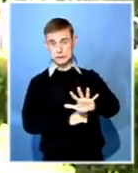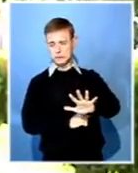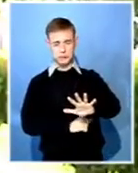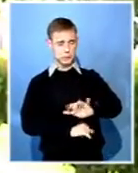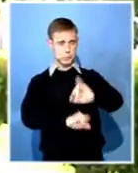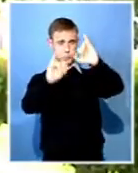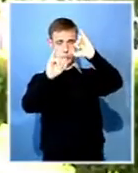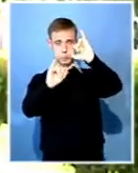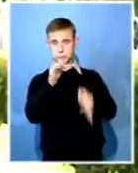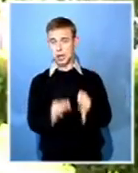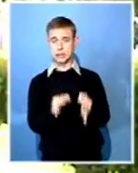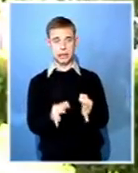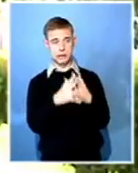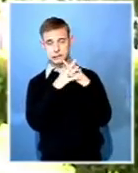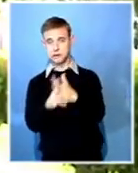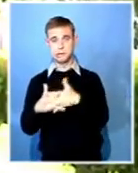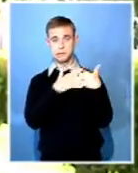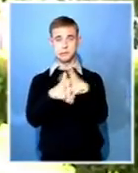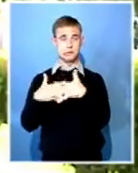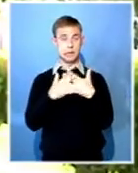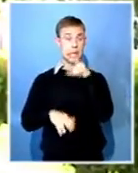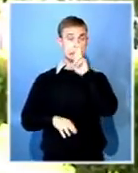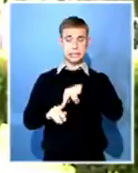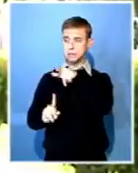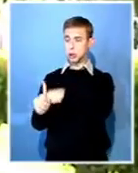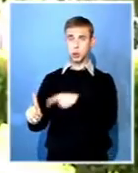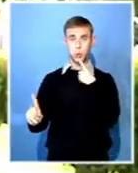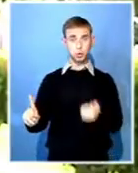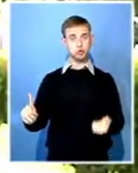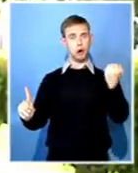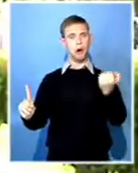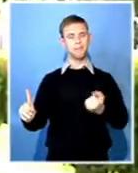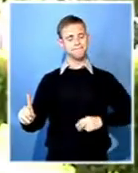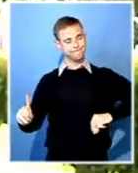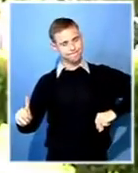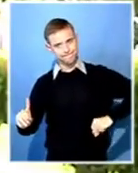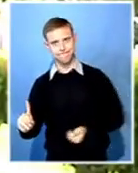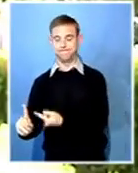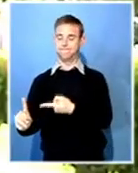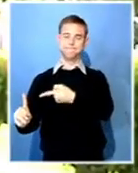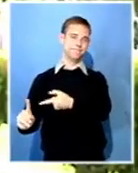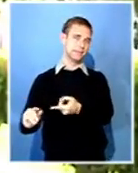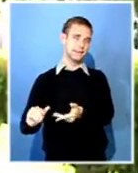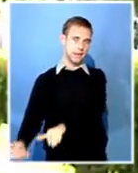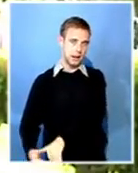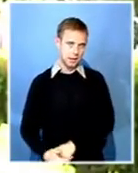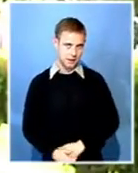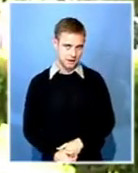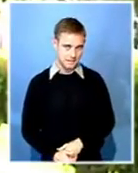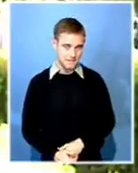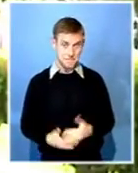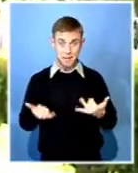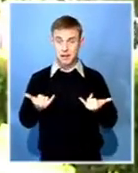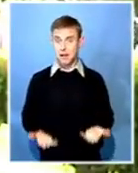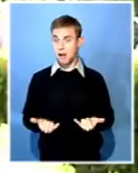be in political turmoil and there is need for direction, I think the Africanists stand